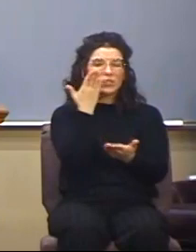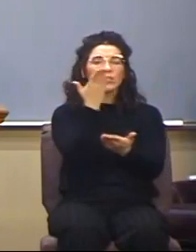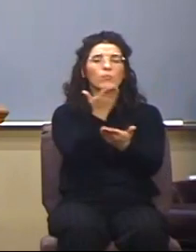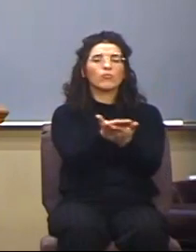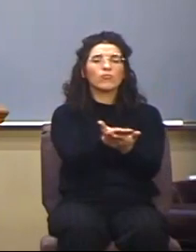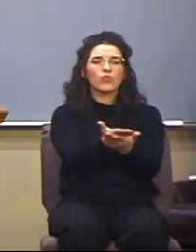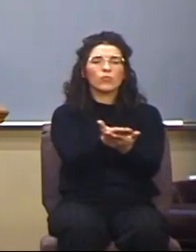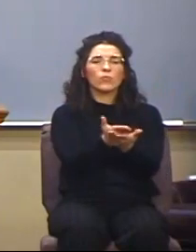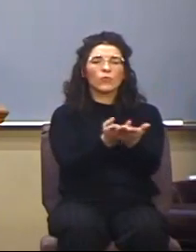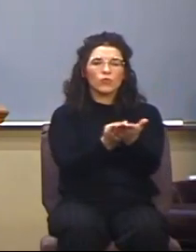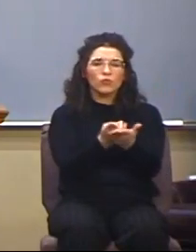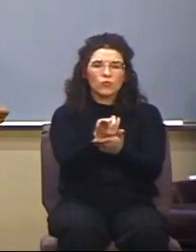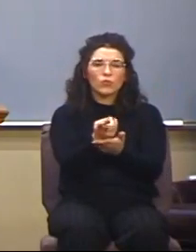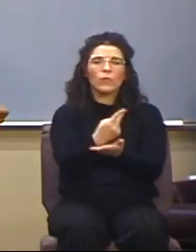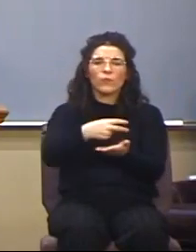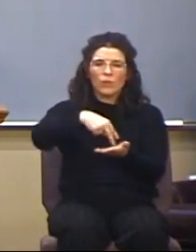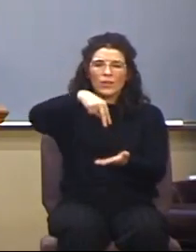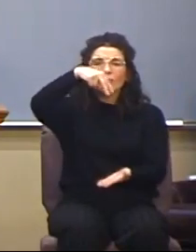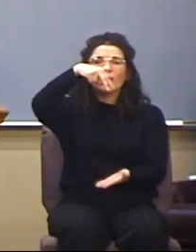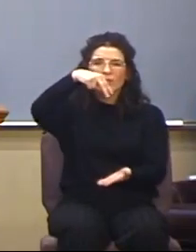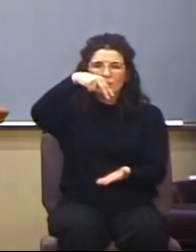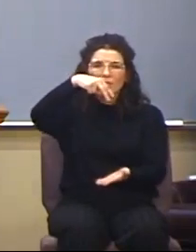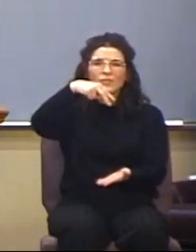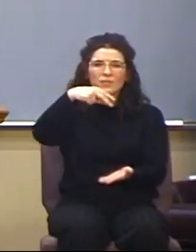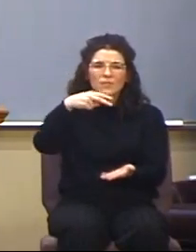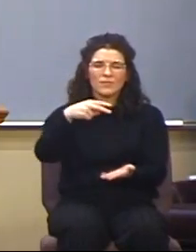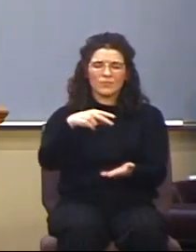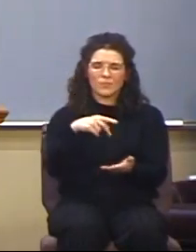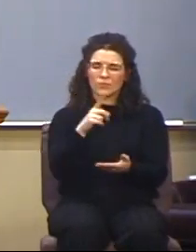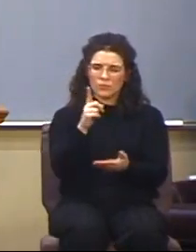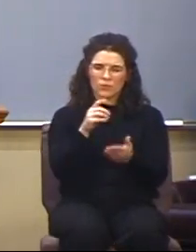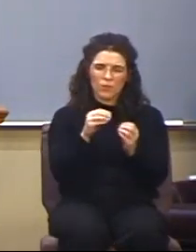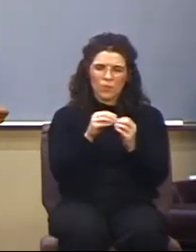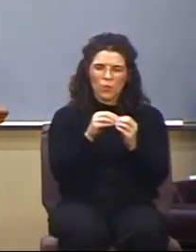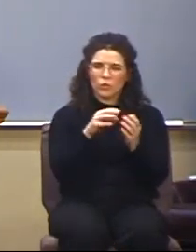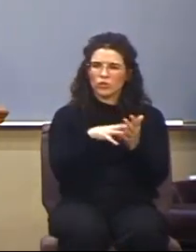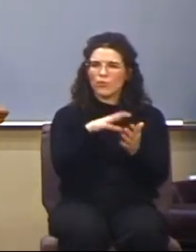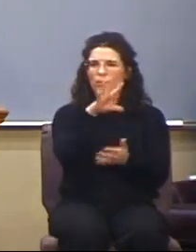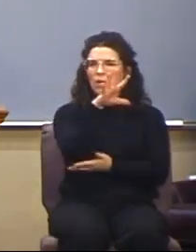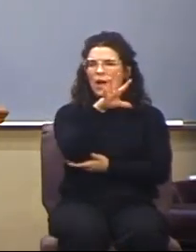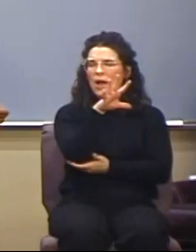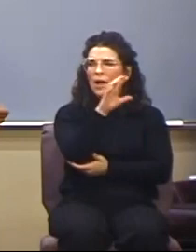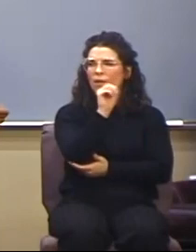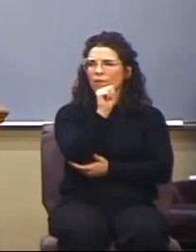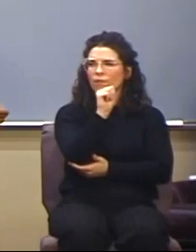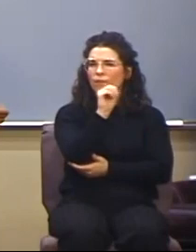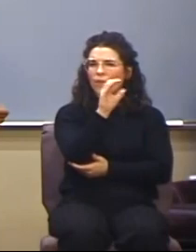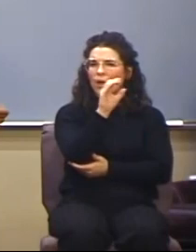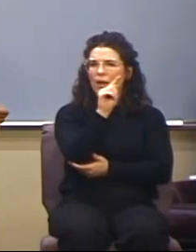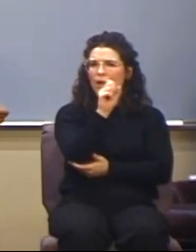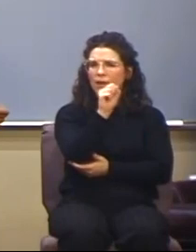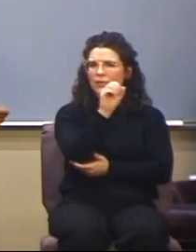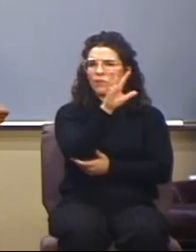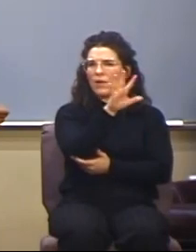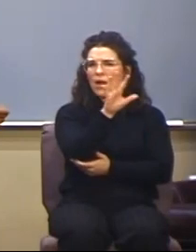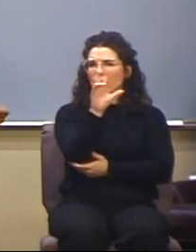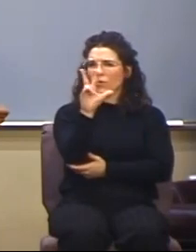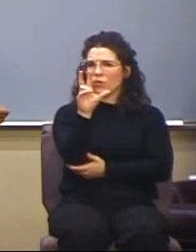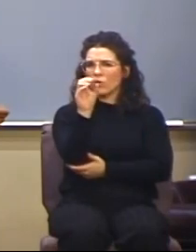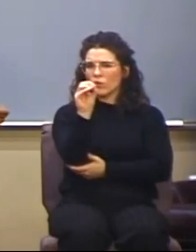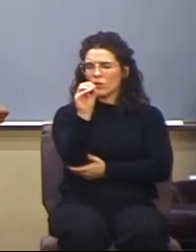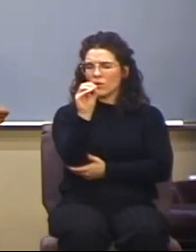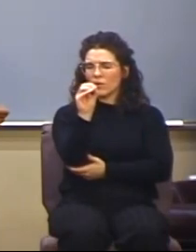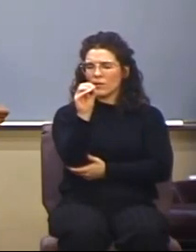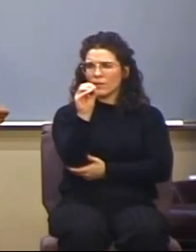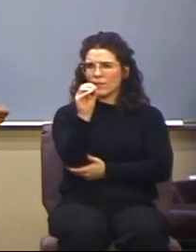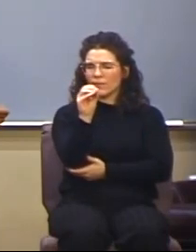chapter 5. And we read there in chapter 5. Look there at verse 30. Chapter 5, verse 30. The God